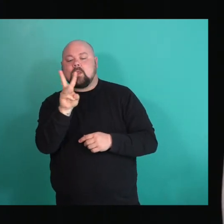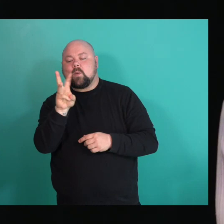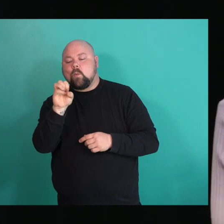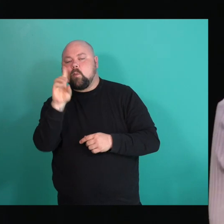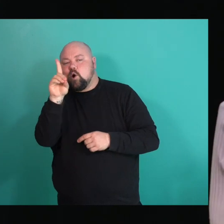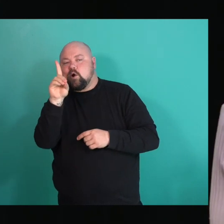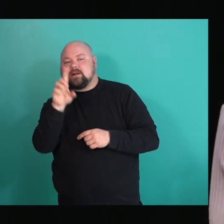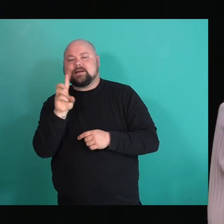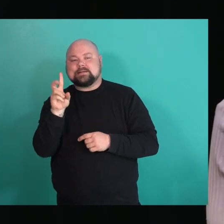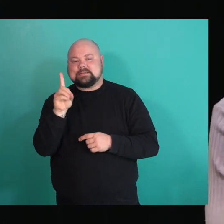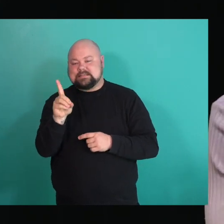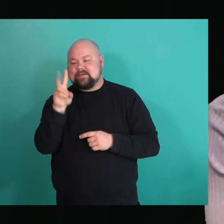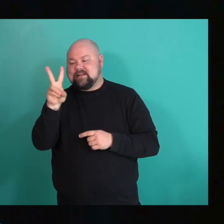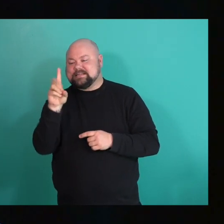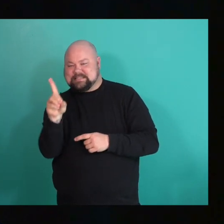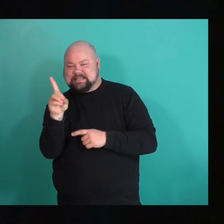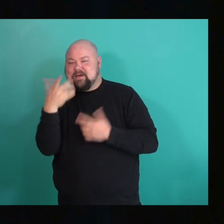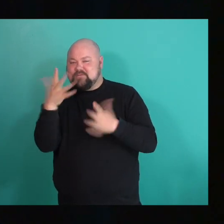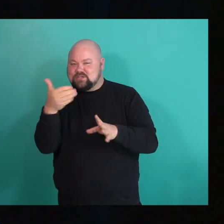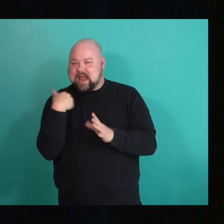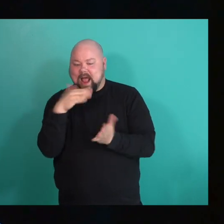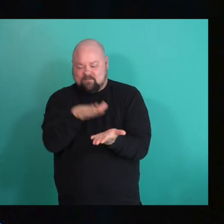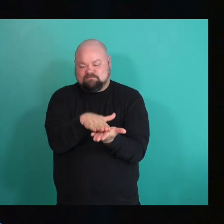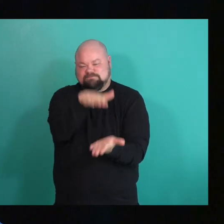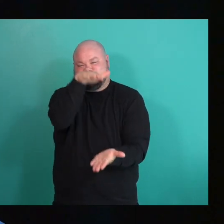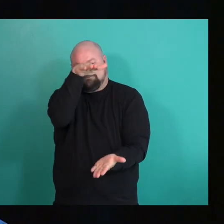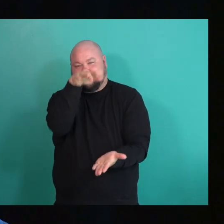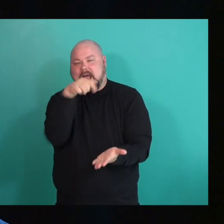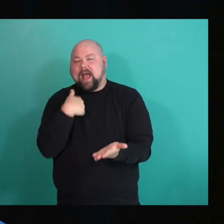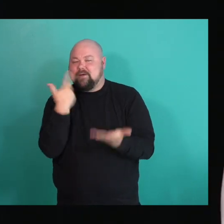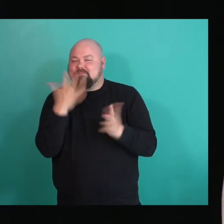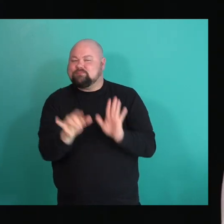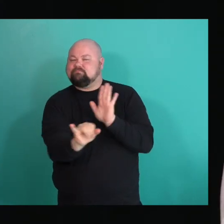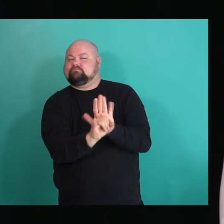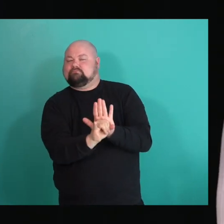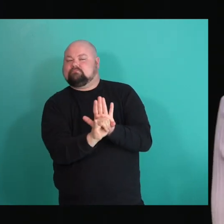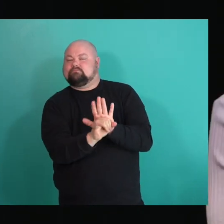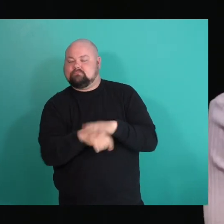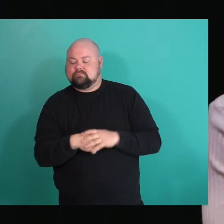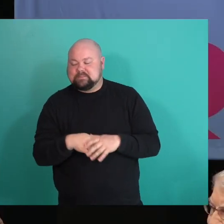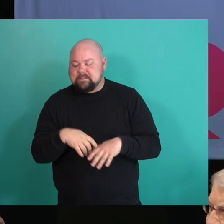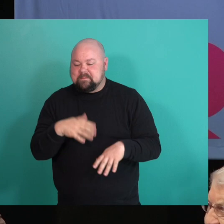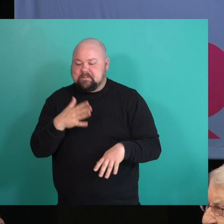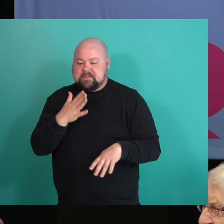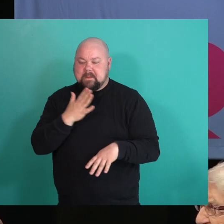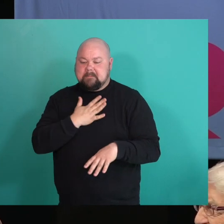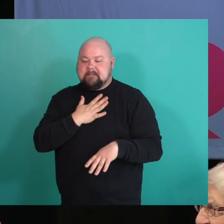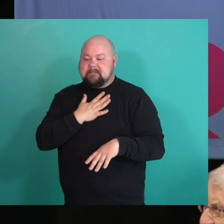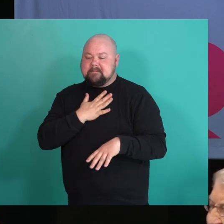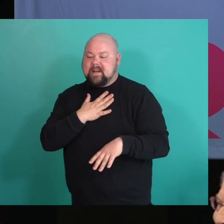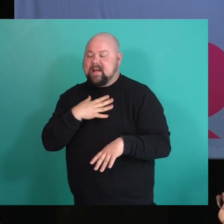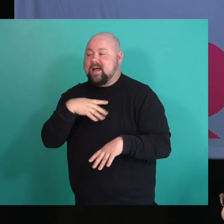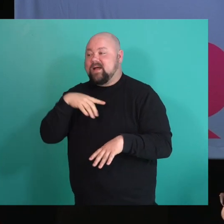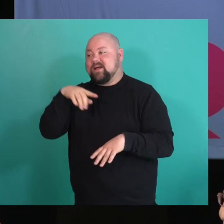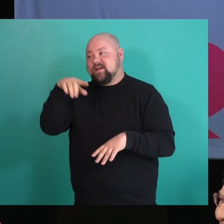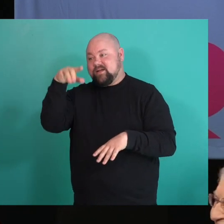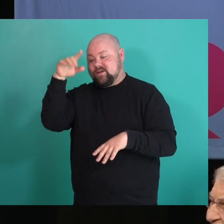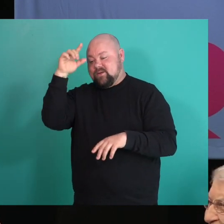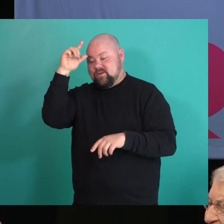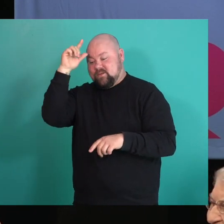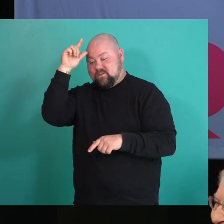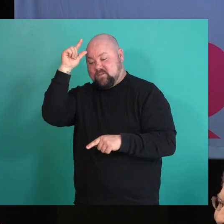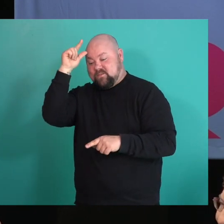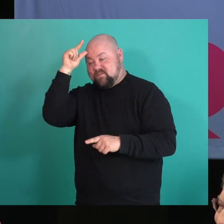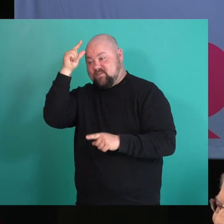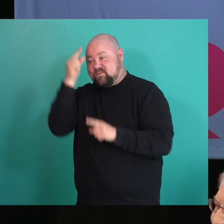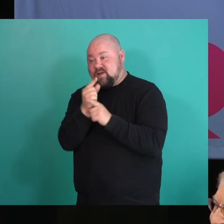room. They're stacked up. would do it. I already knew. My brother-in-law taped them on VHS for me and would label